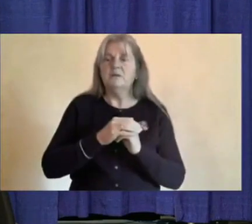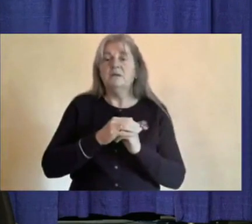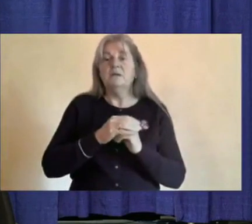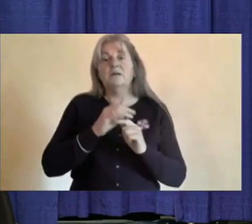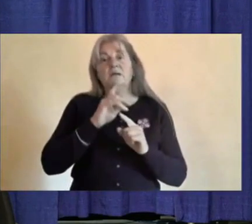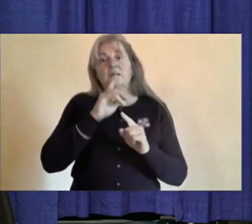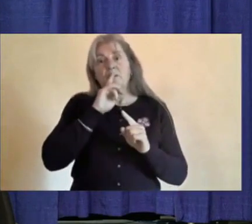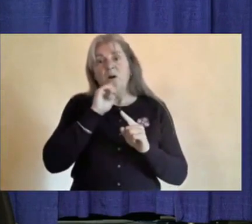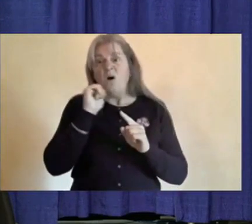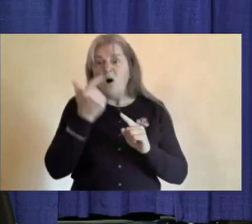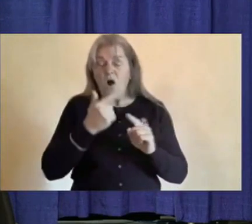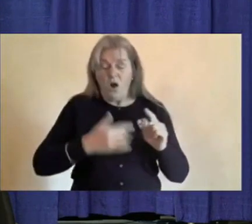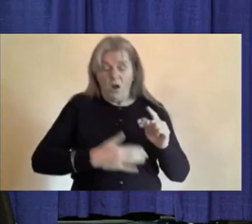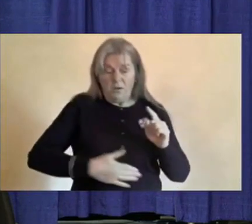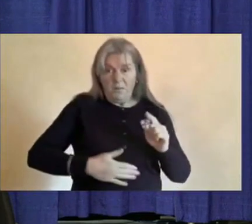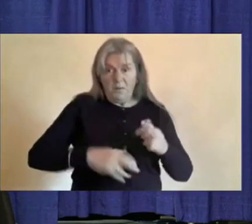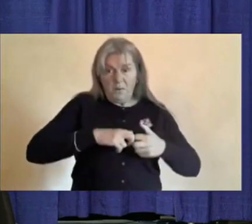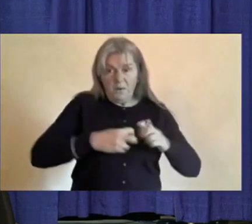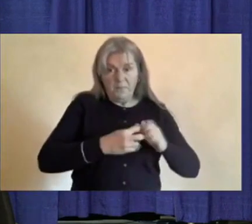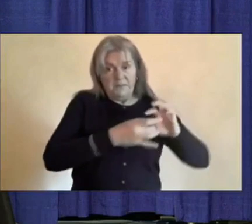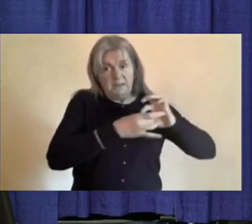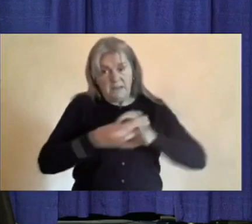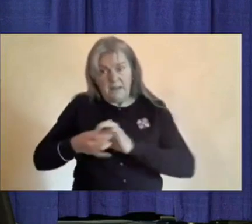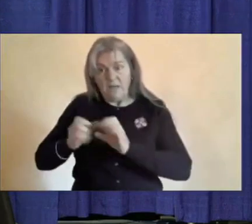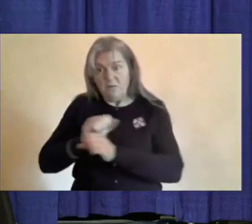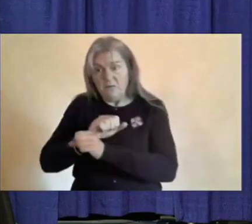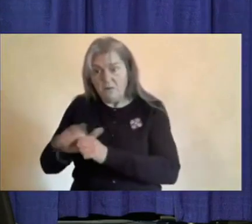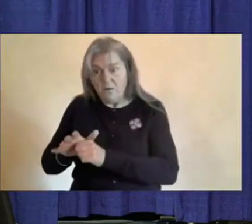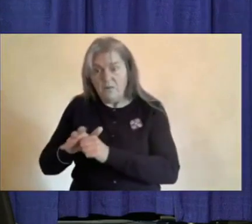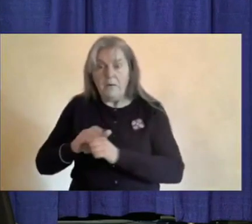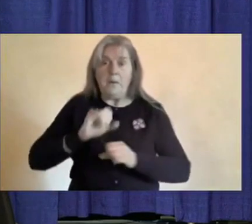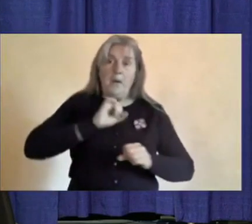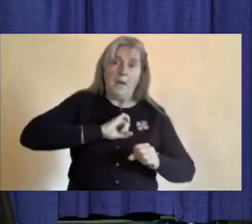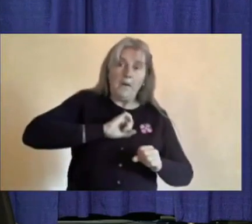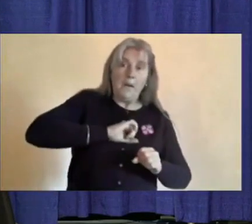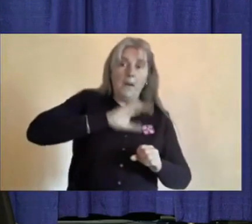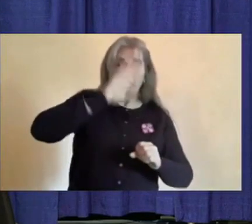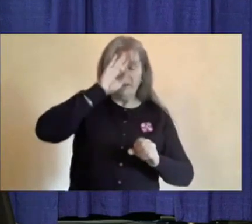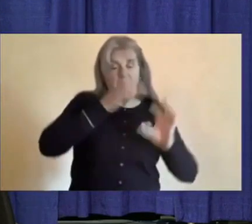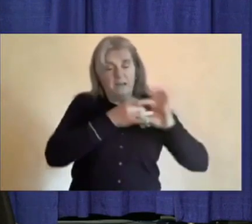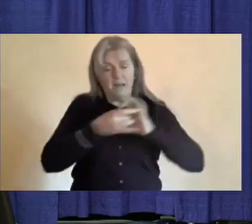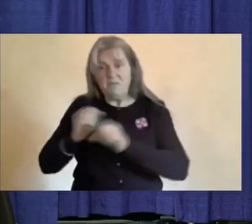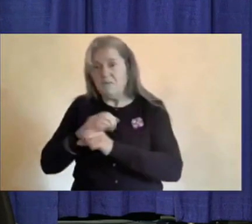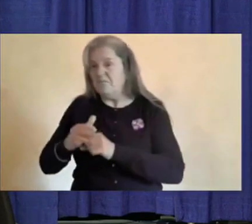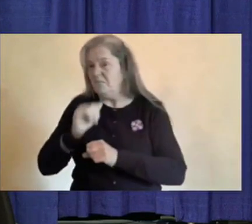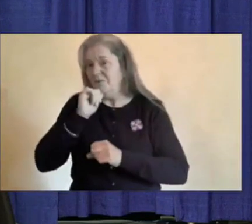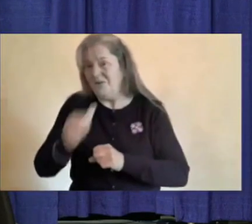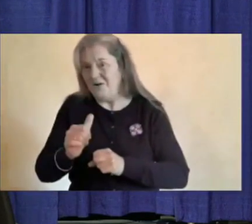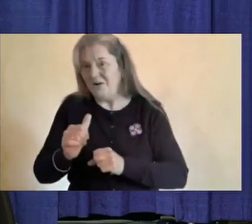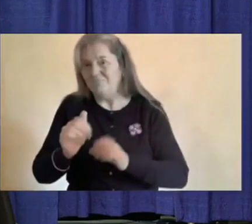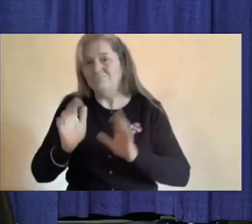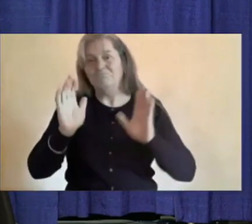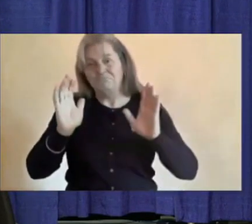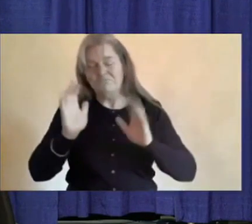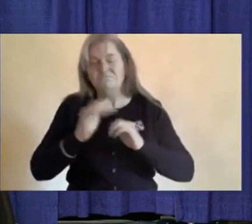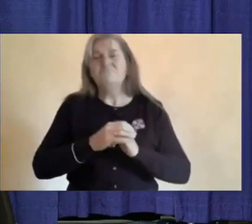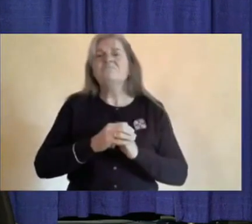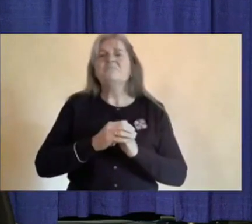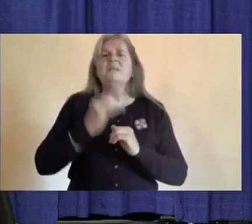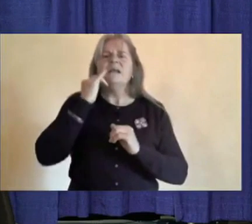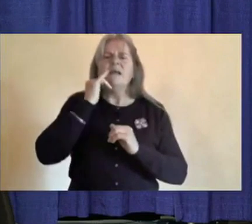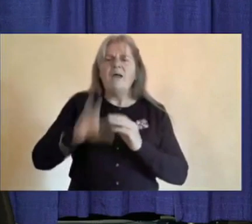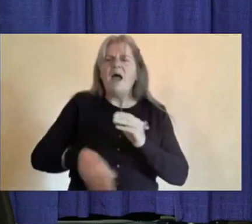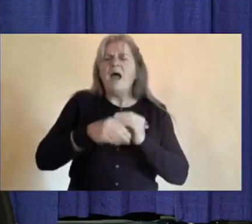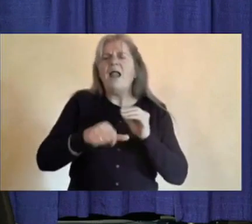are COVID, and certainly nor is every cough or fever. Add in a few other symptoms, like runny nose,